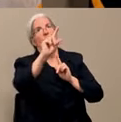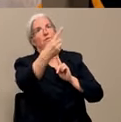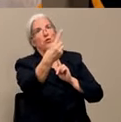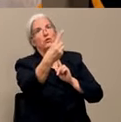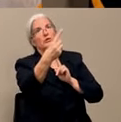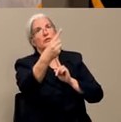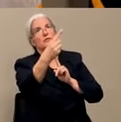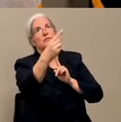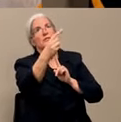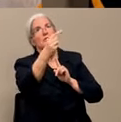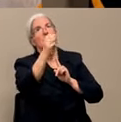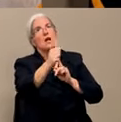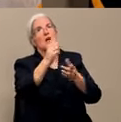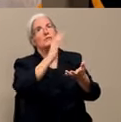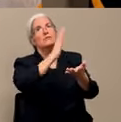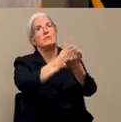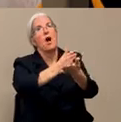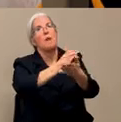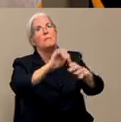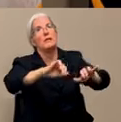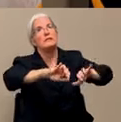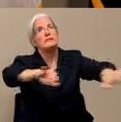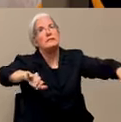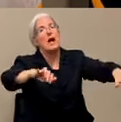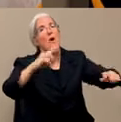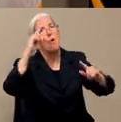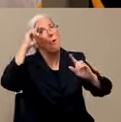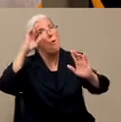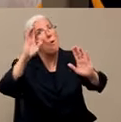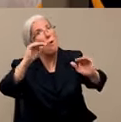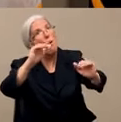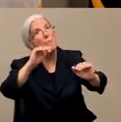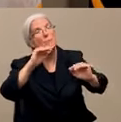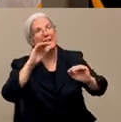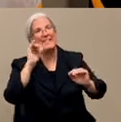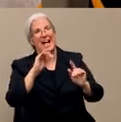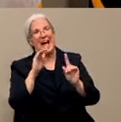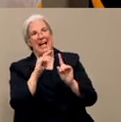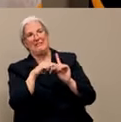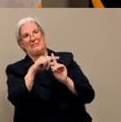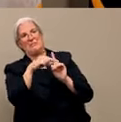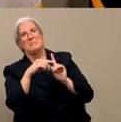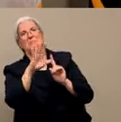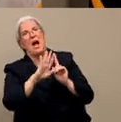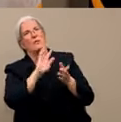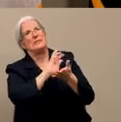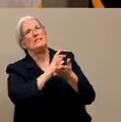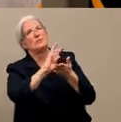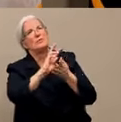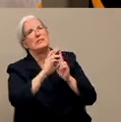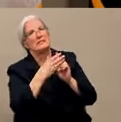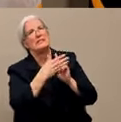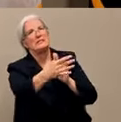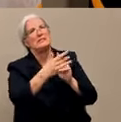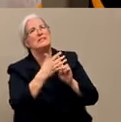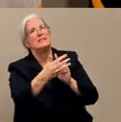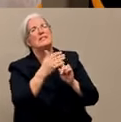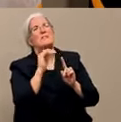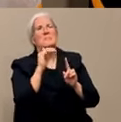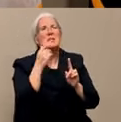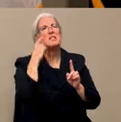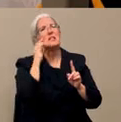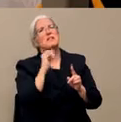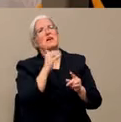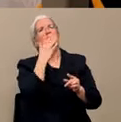that would be about six weeks total. We think that's probably a good number to use to plan.